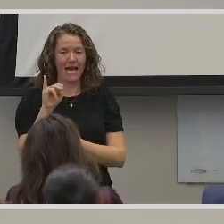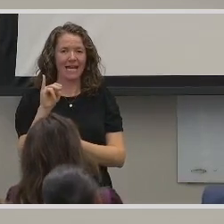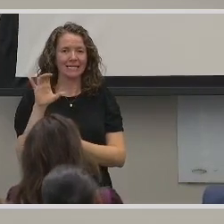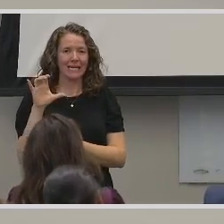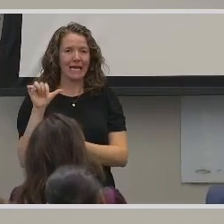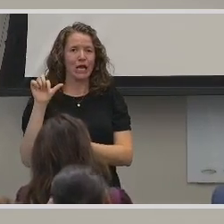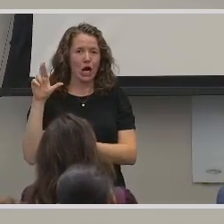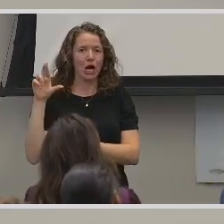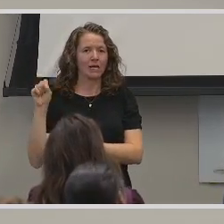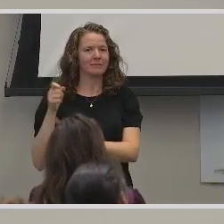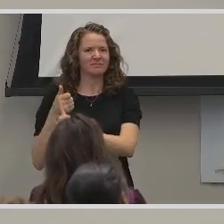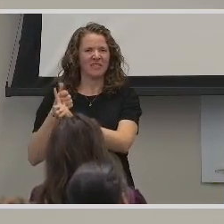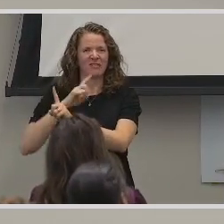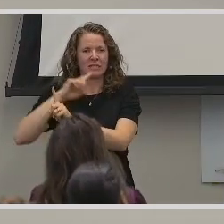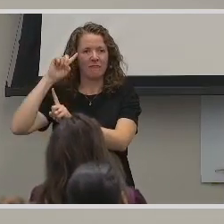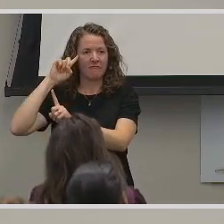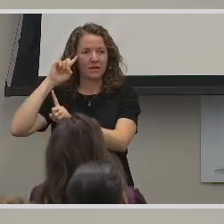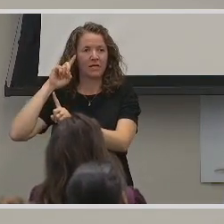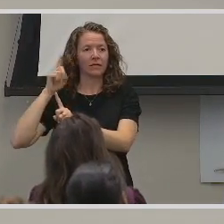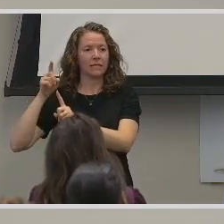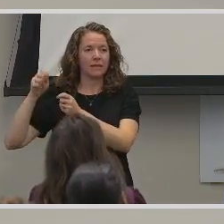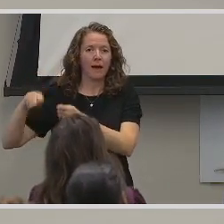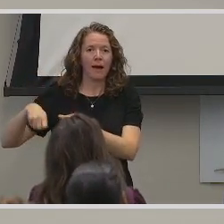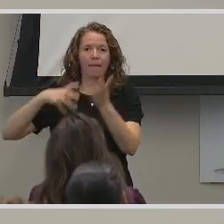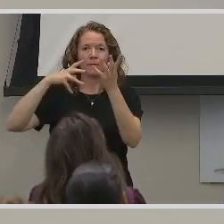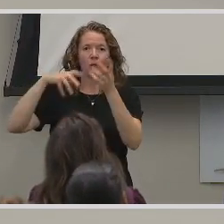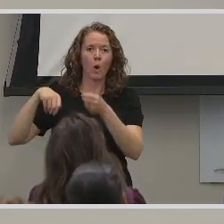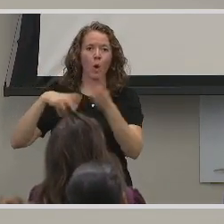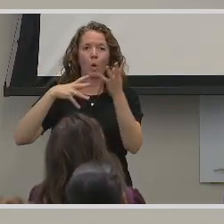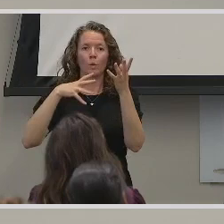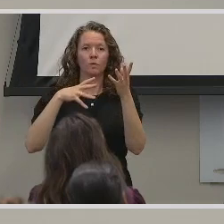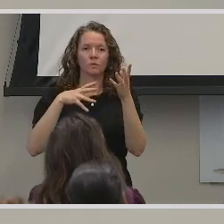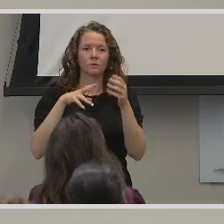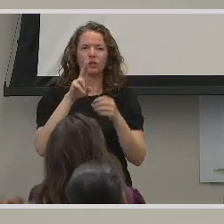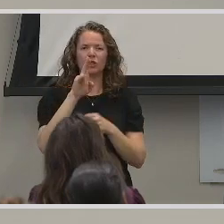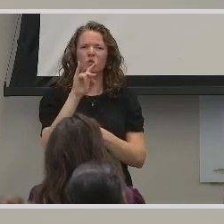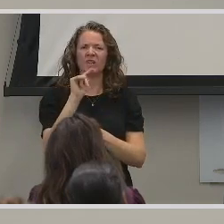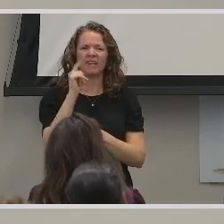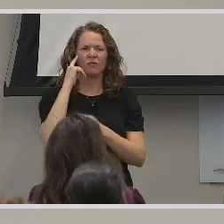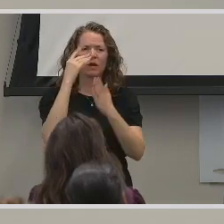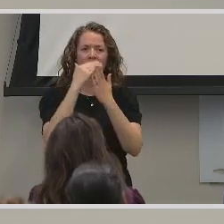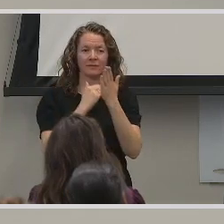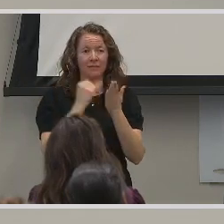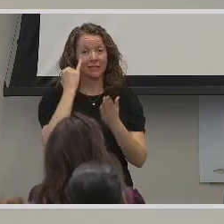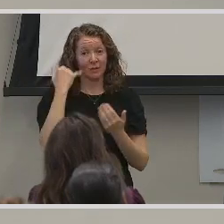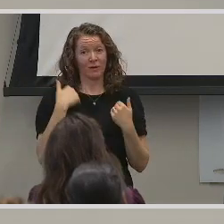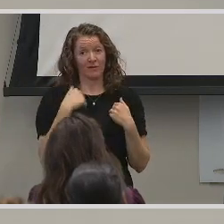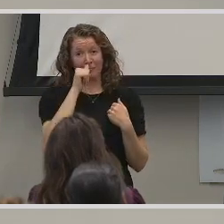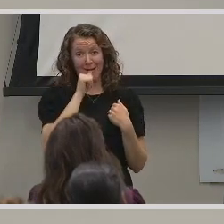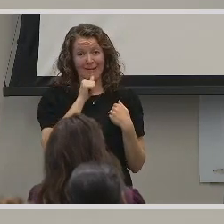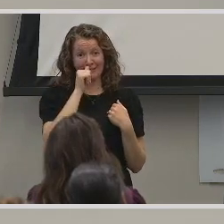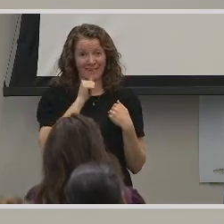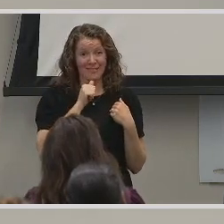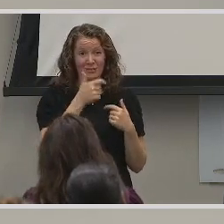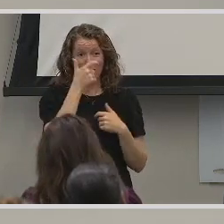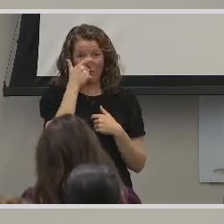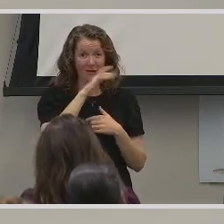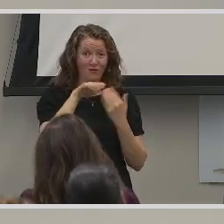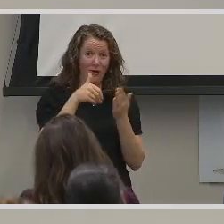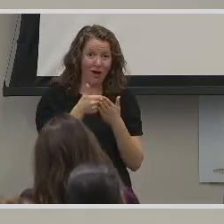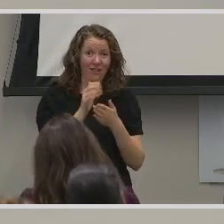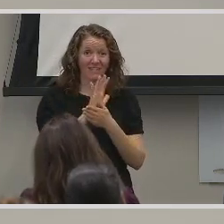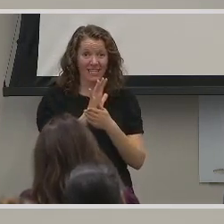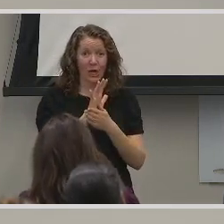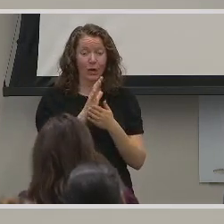deaf himself. And he uploads units of lessons. So if you have patrons to watch his videos, to